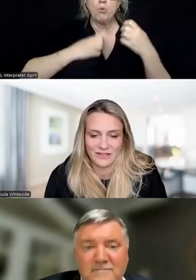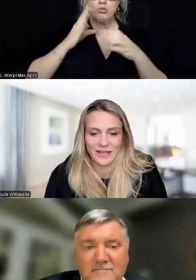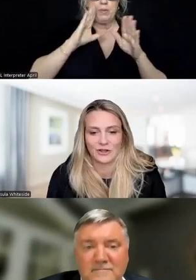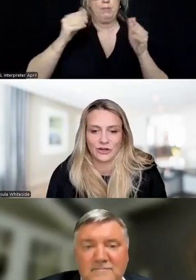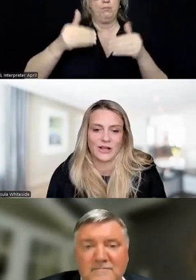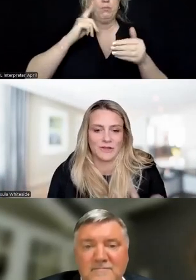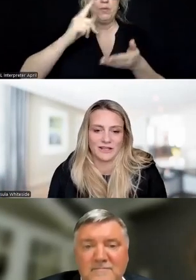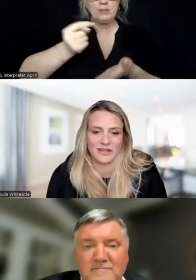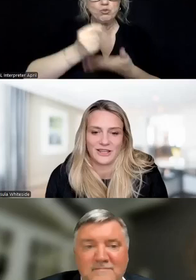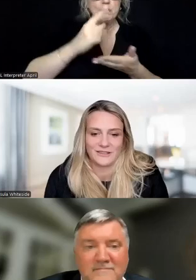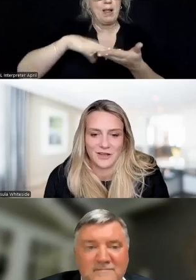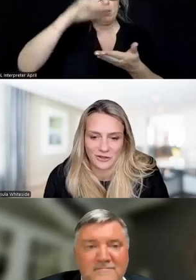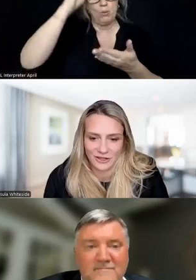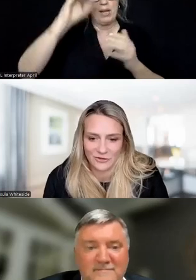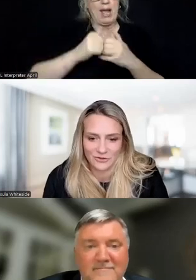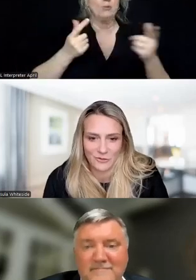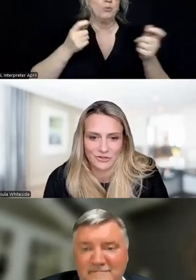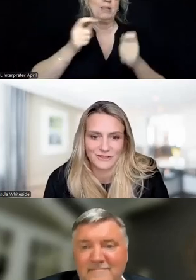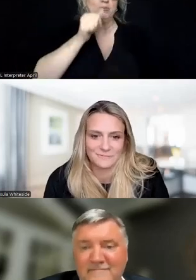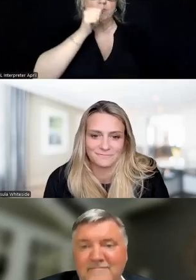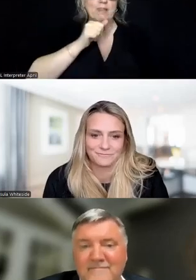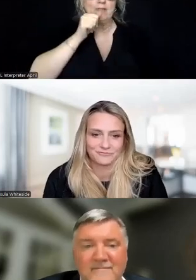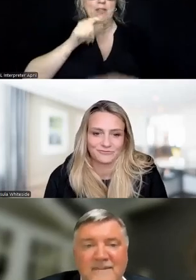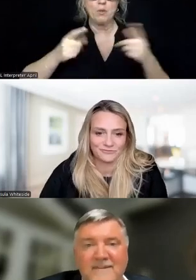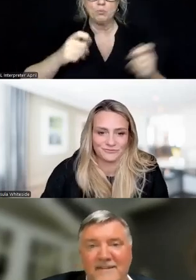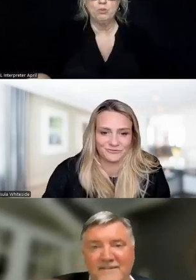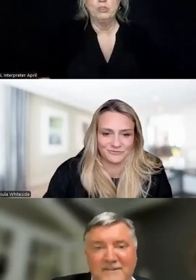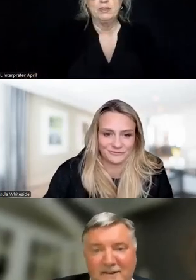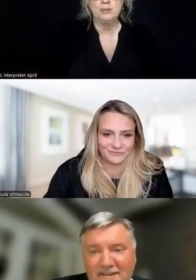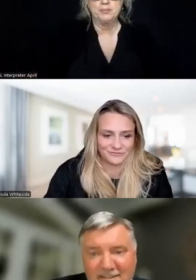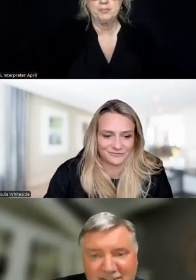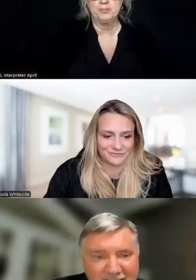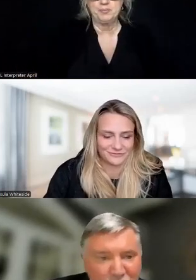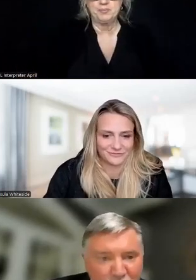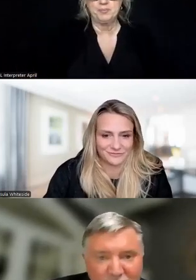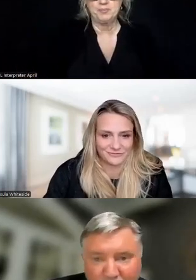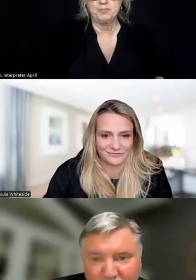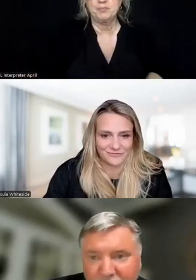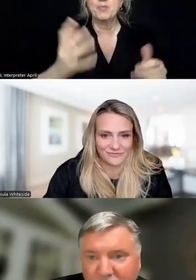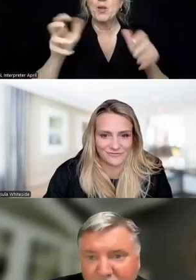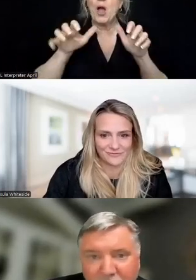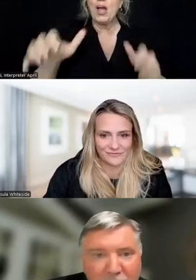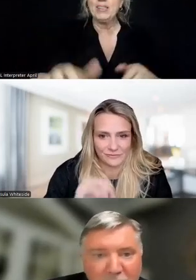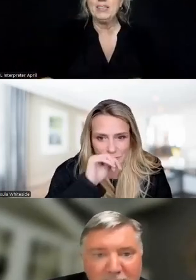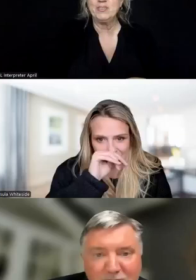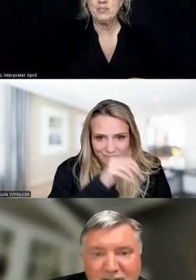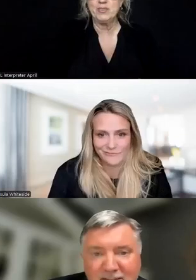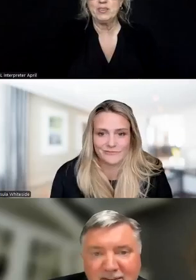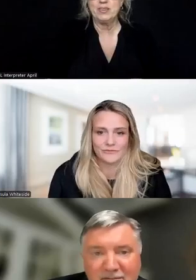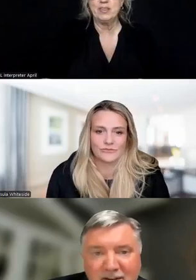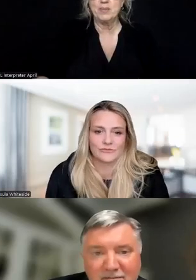this treatment and learning how to manage and tolerate those emotions. So the audience went with about